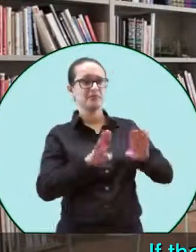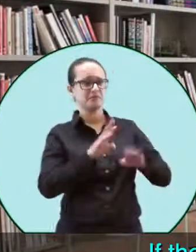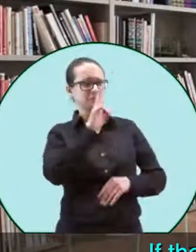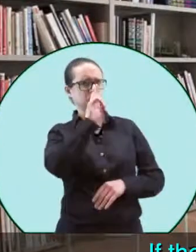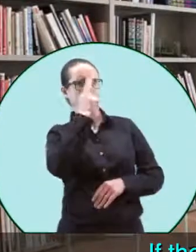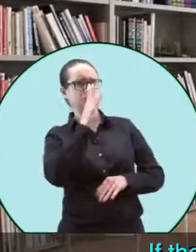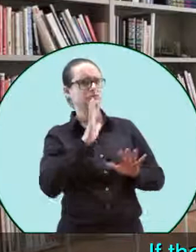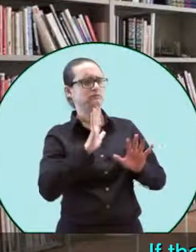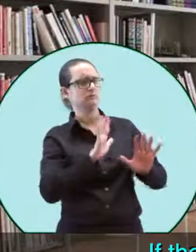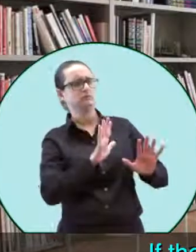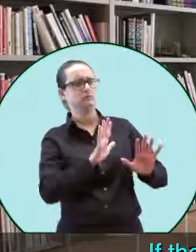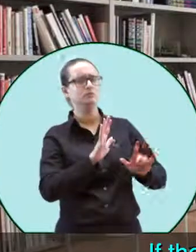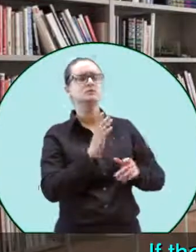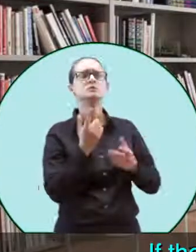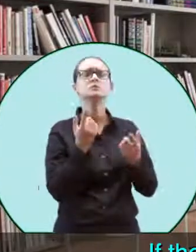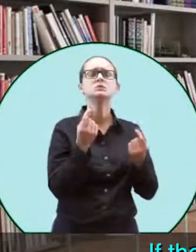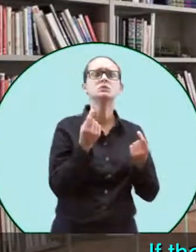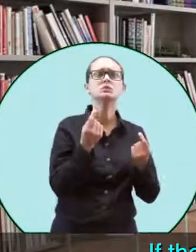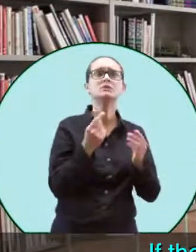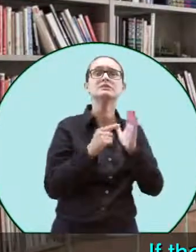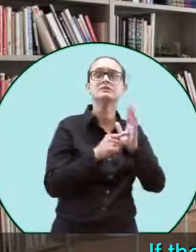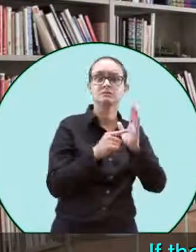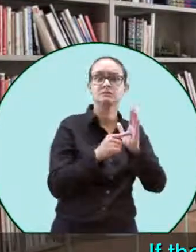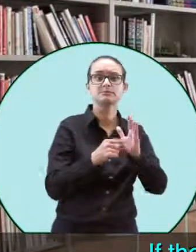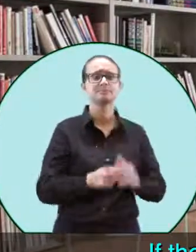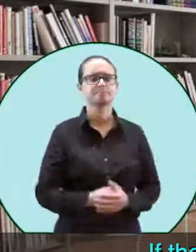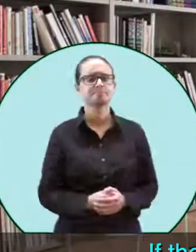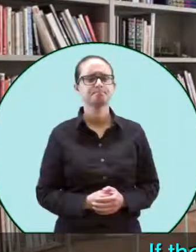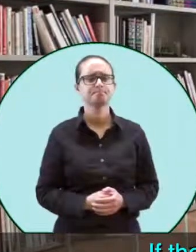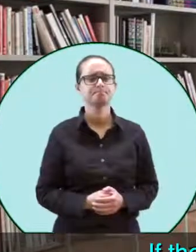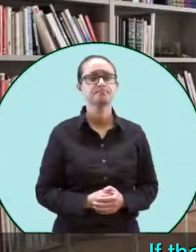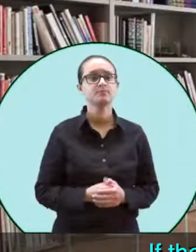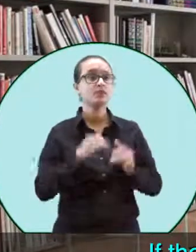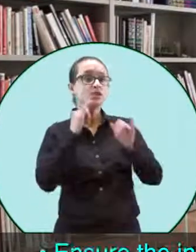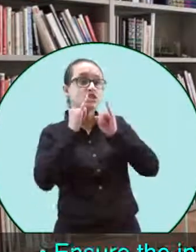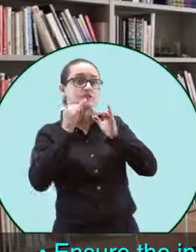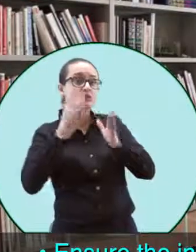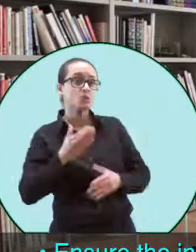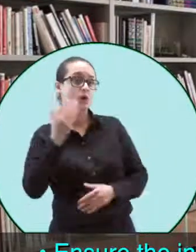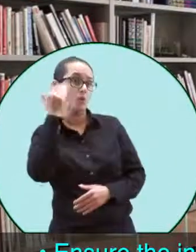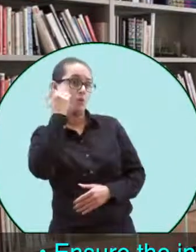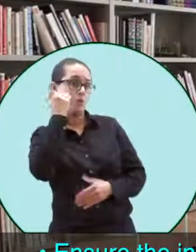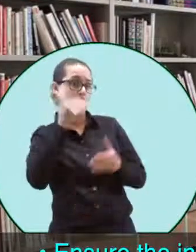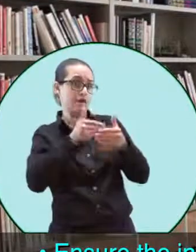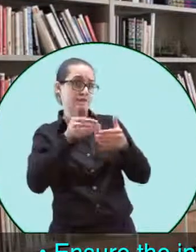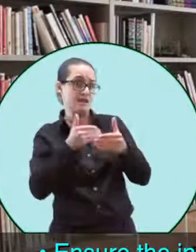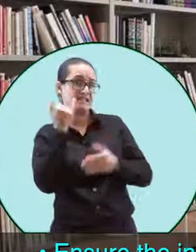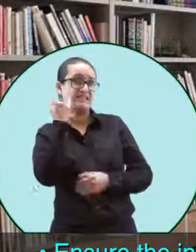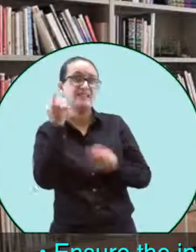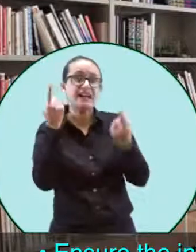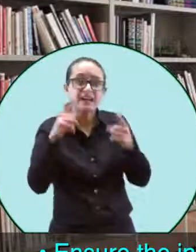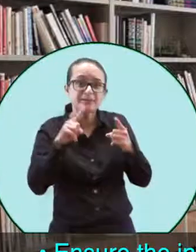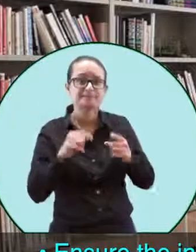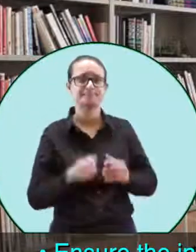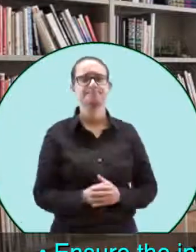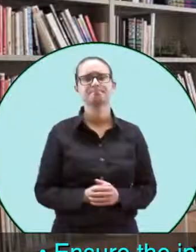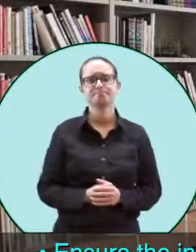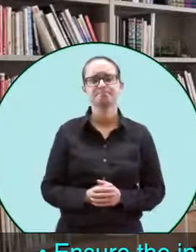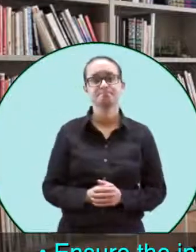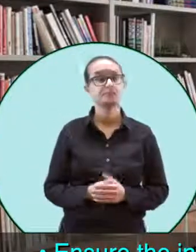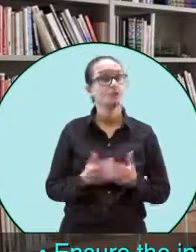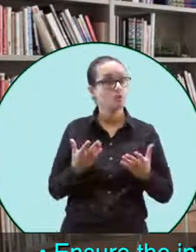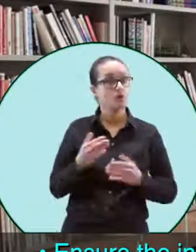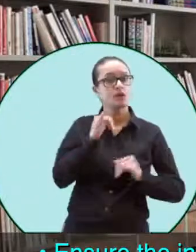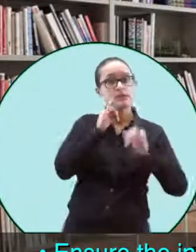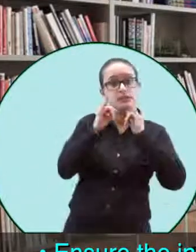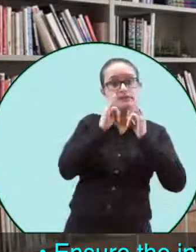outbursts or compulsions associated with a disability or a mental health concern, then it would be good to ensure the interviewer is aware that these